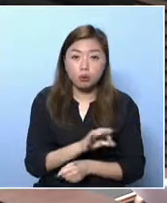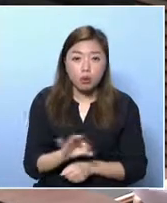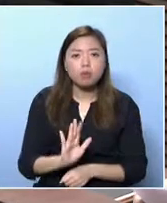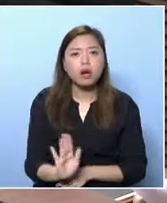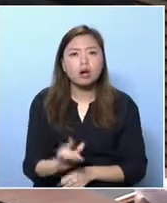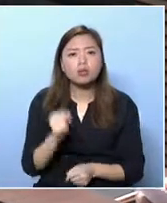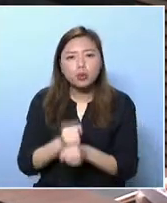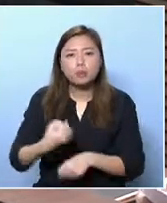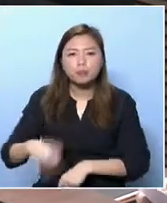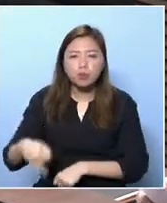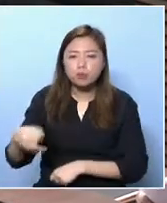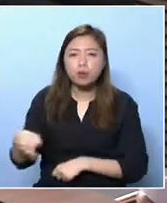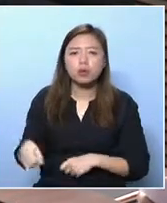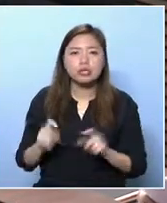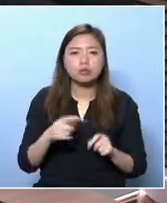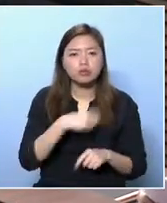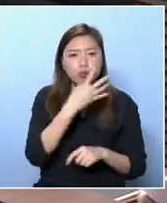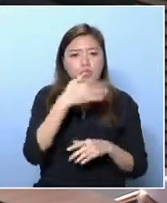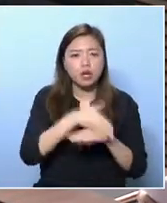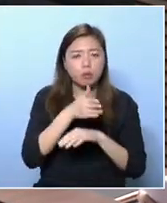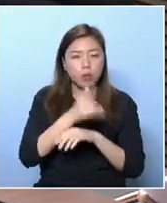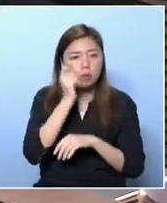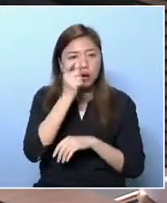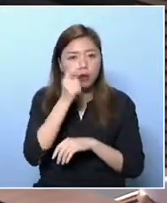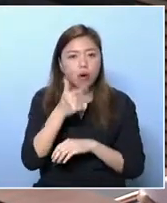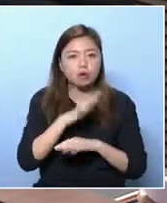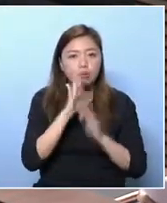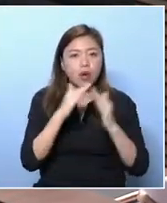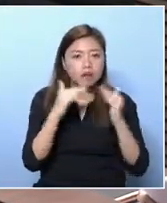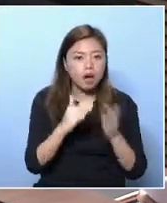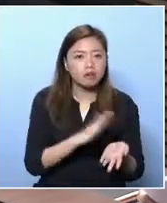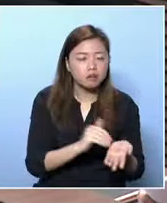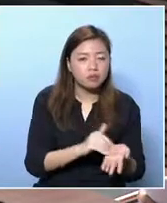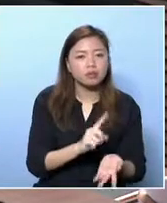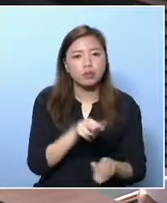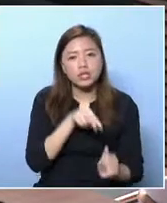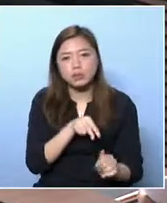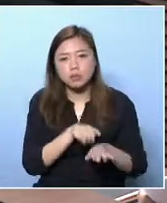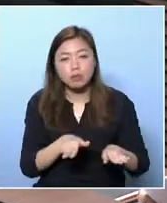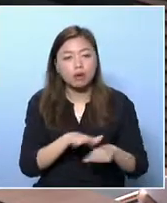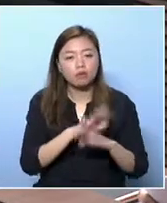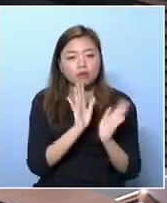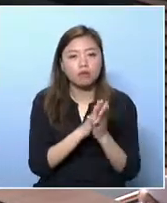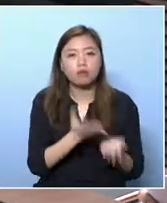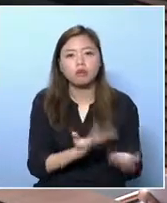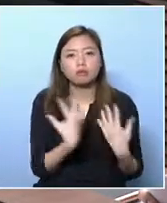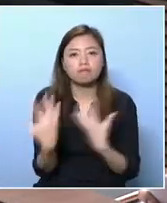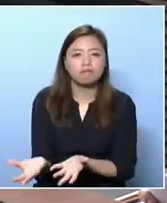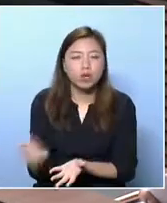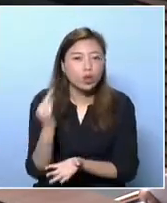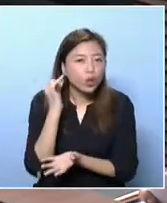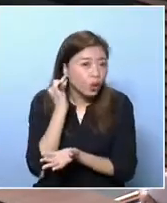prospect for them. Many women can work. It's not that they are not capable of taking up jobs.